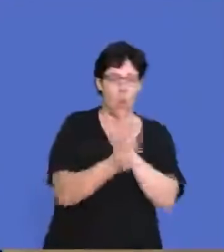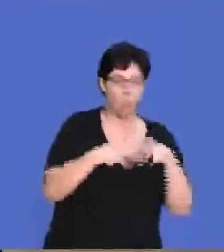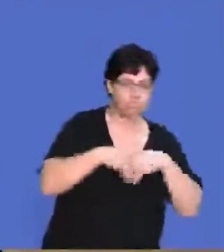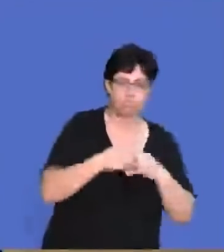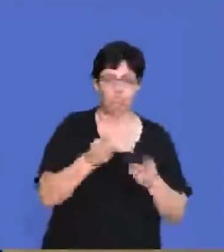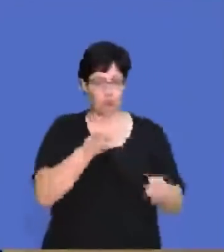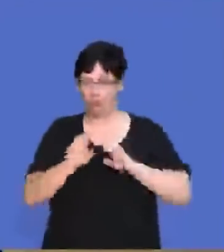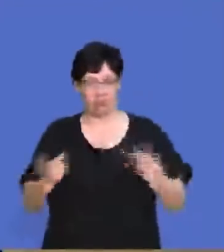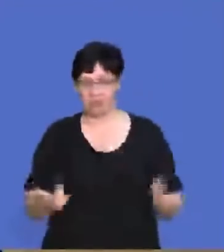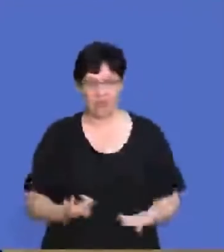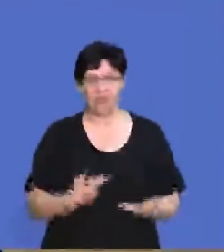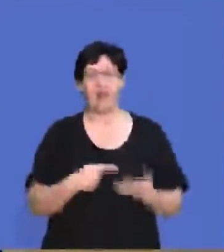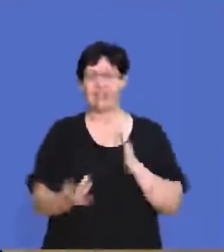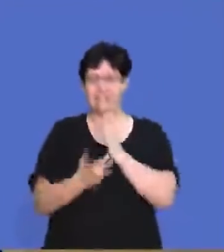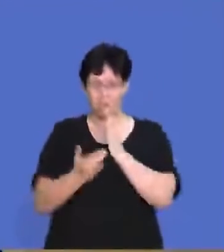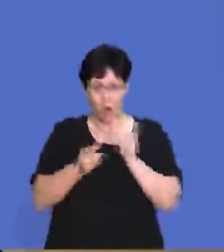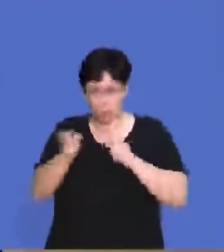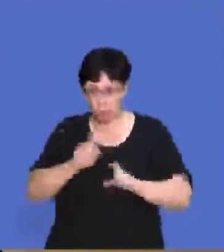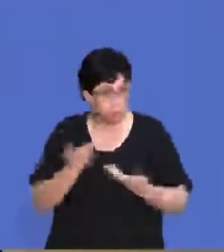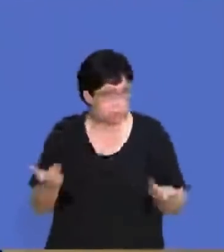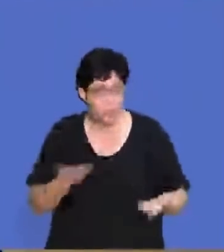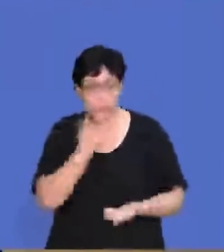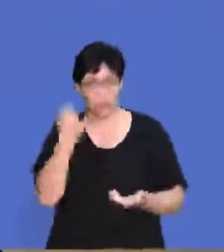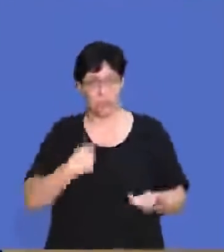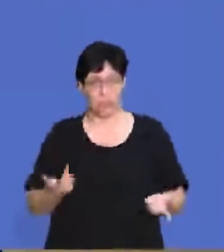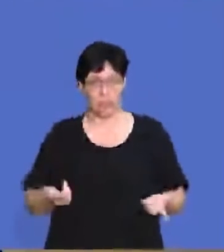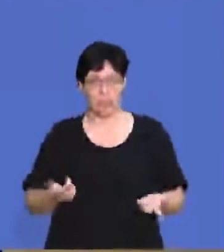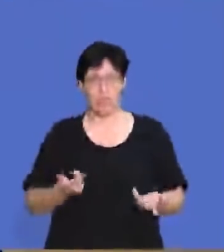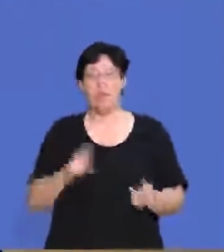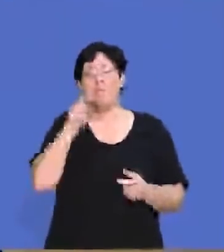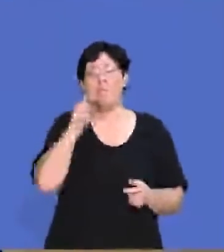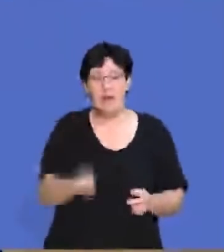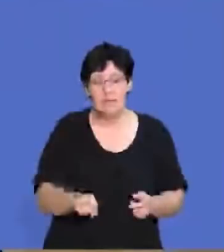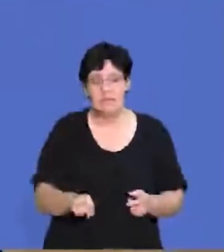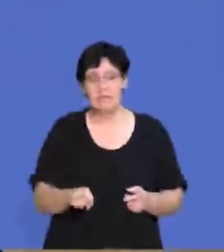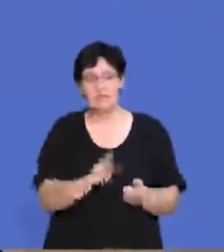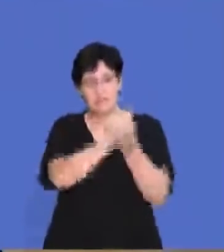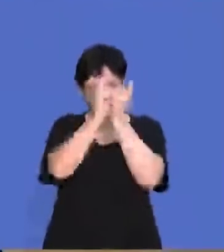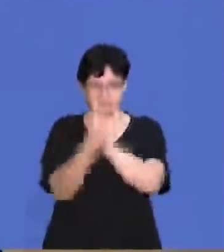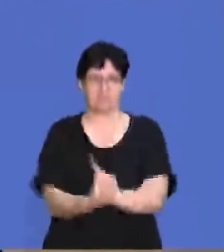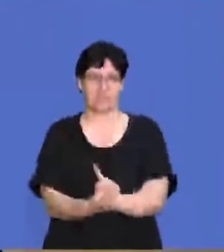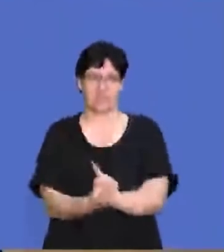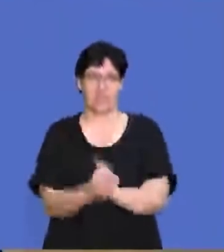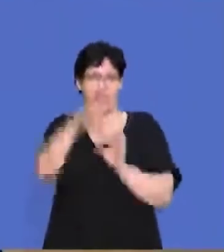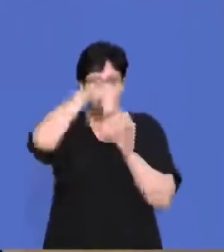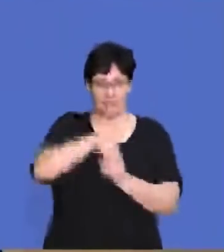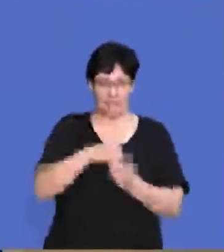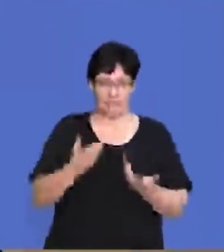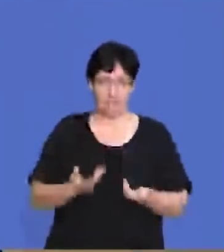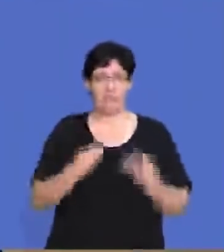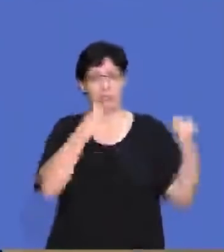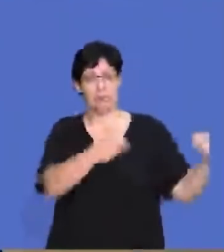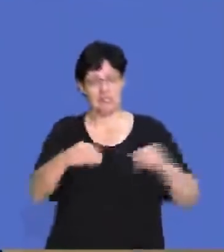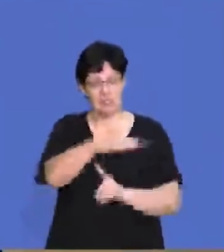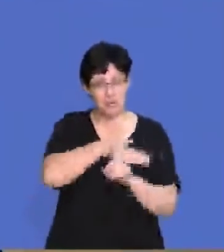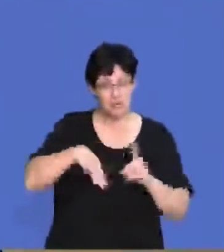laws are going to come in. I cannot control technology. I have to, however, adapt to it. But in terms of the business